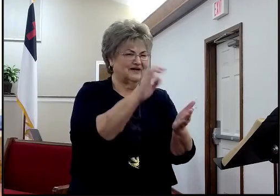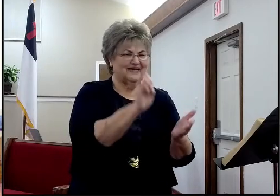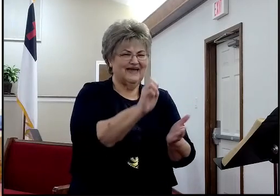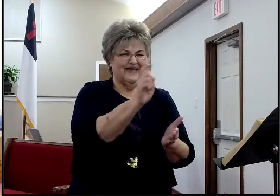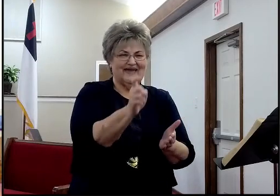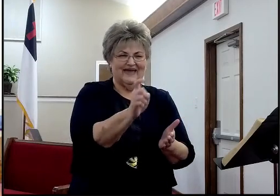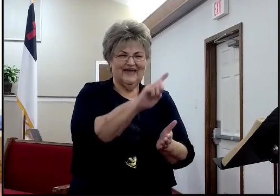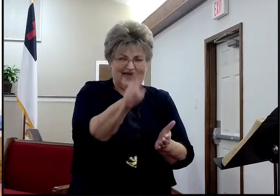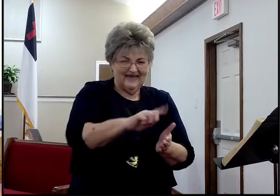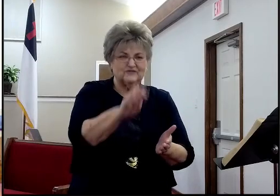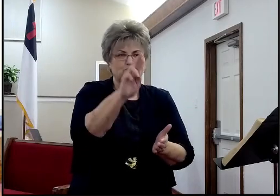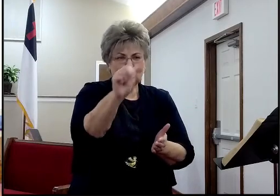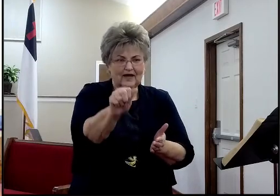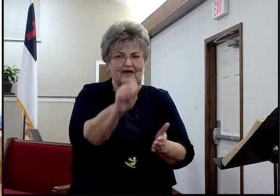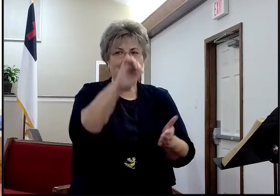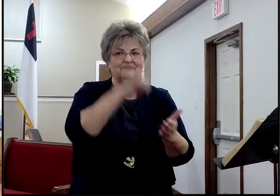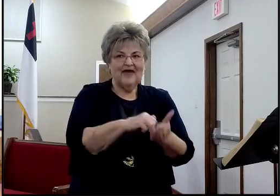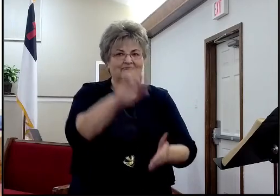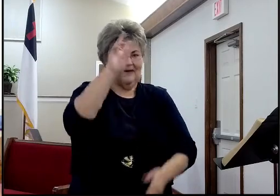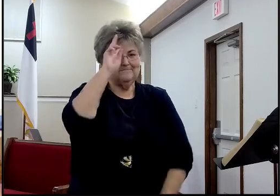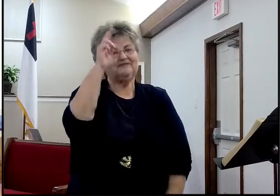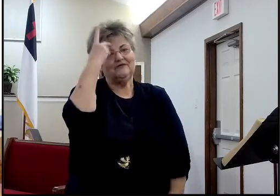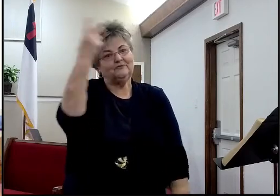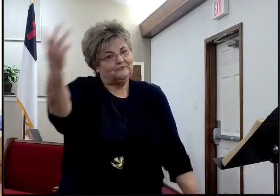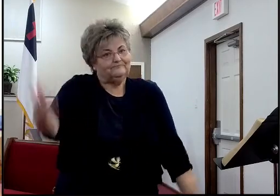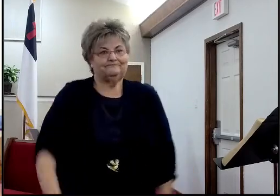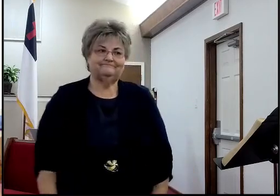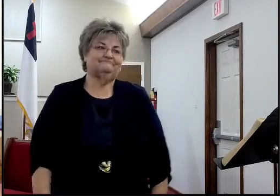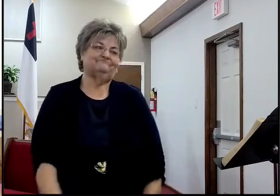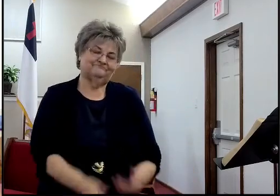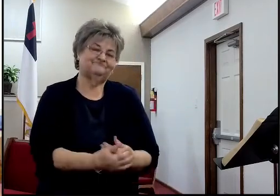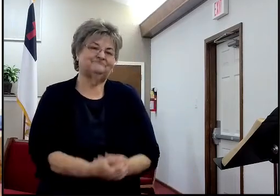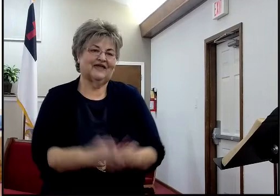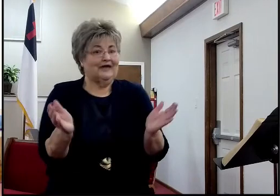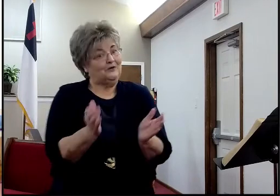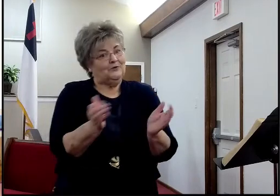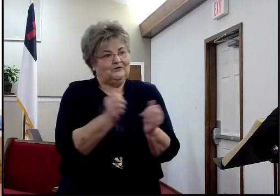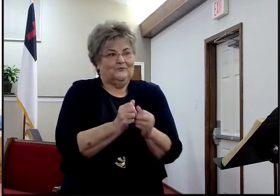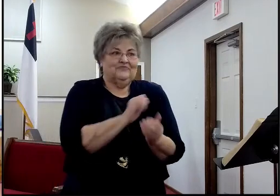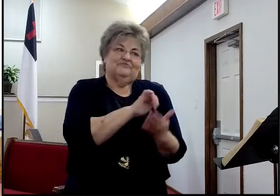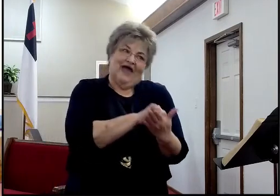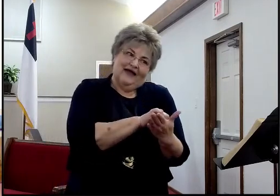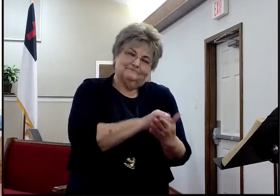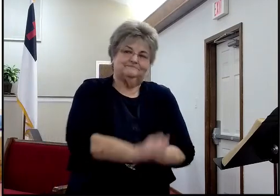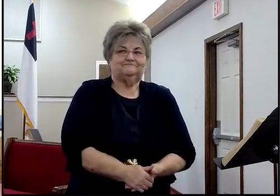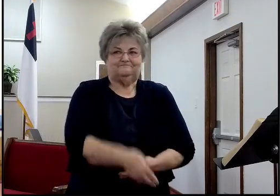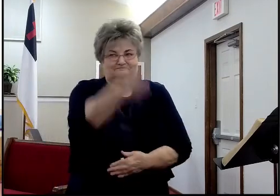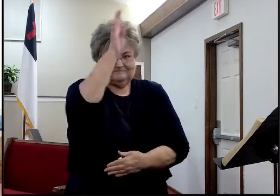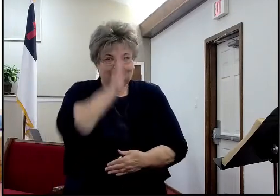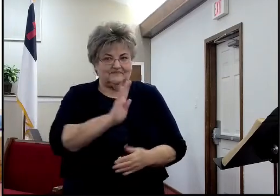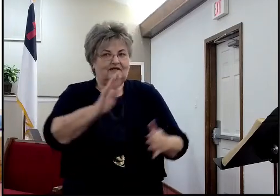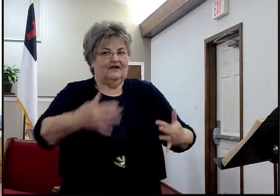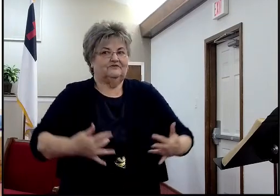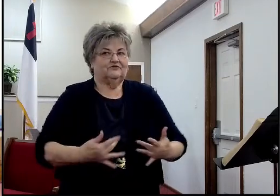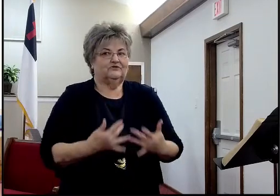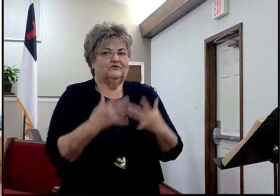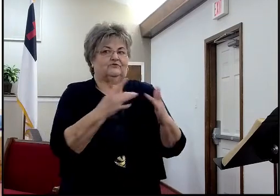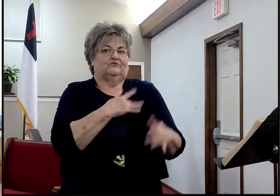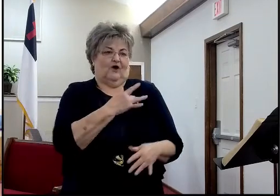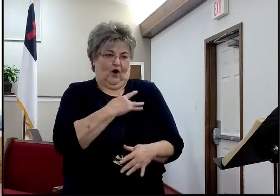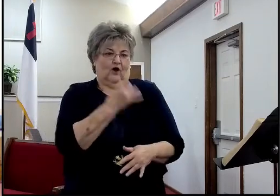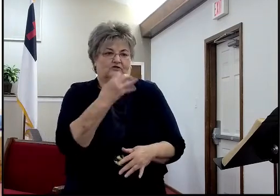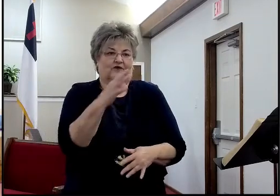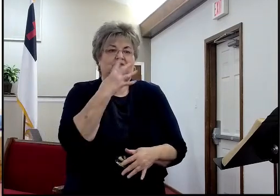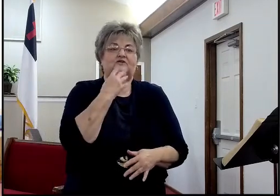it's incredible isn't it, and so I want to encourage you with that, I'm running out of time pretty quick, let's see, God stirs up the hearts of Jewish people, 6 through 11,